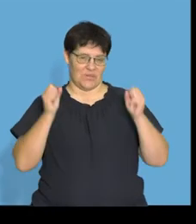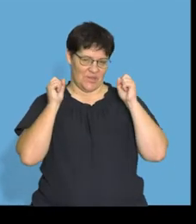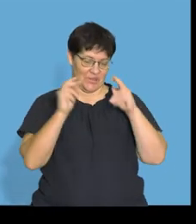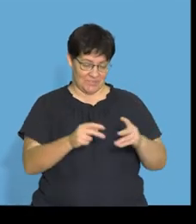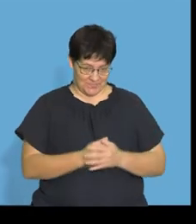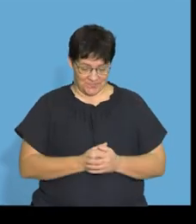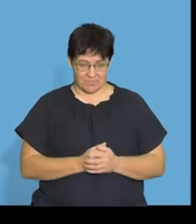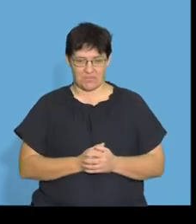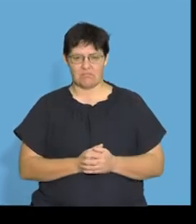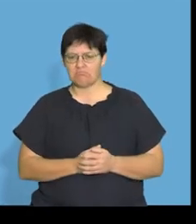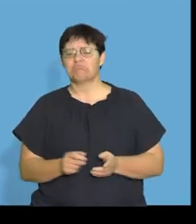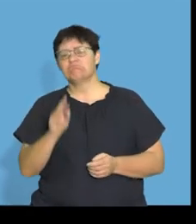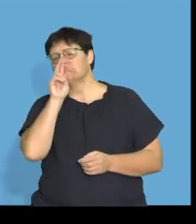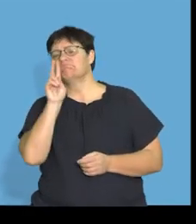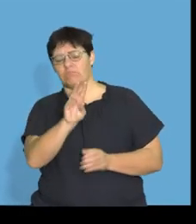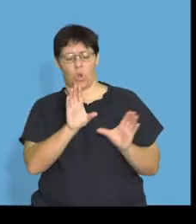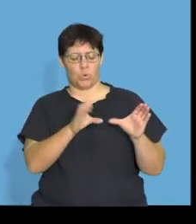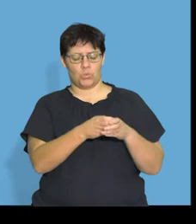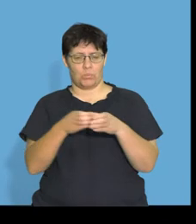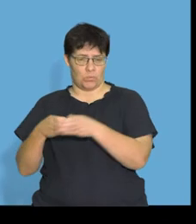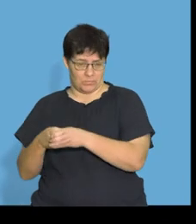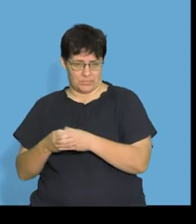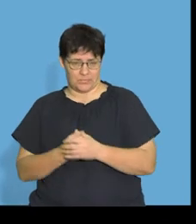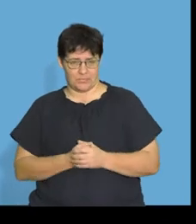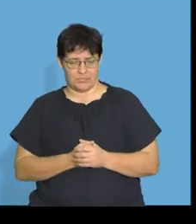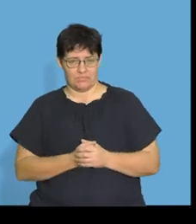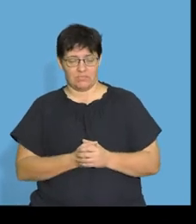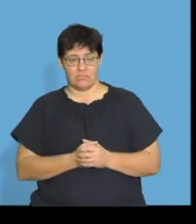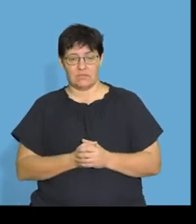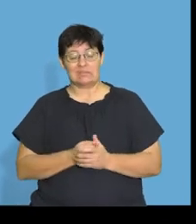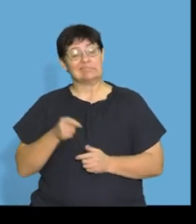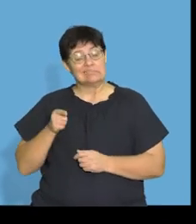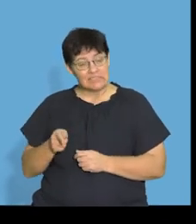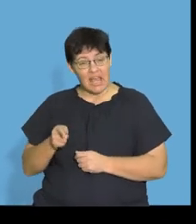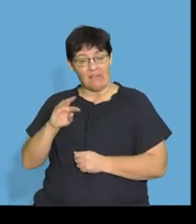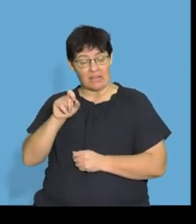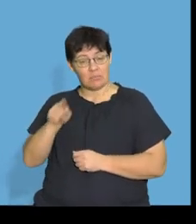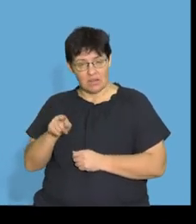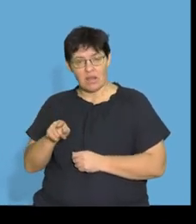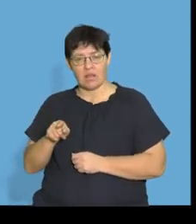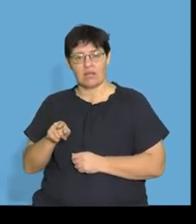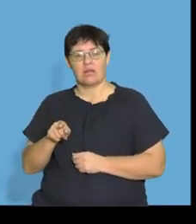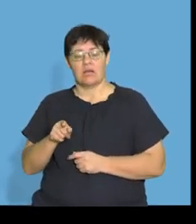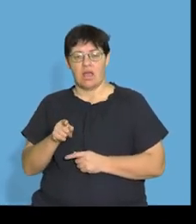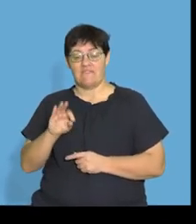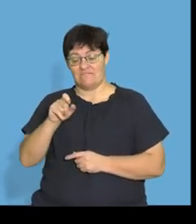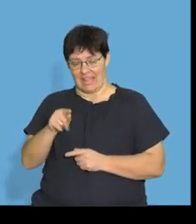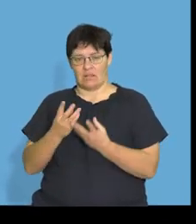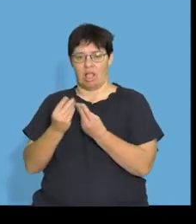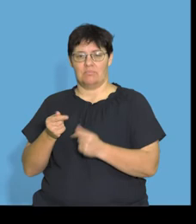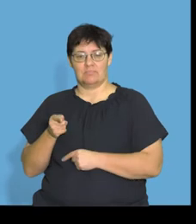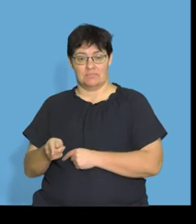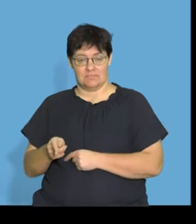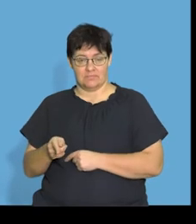Okay, guys, so if we have a look at the groups, as we say to you, some of the vitamins are going to dissolve in fat.